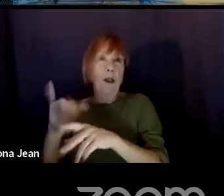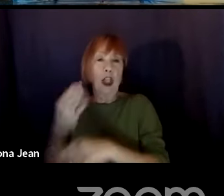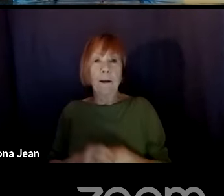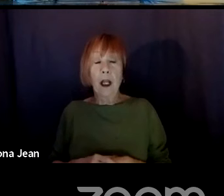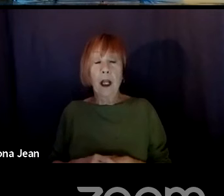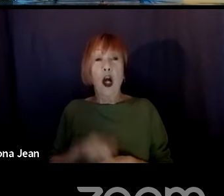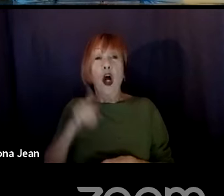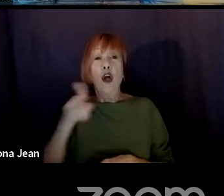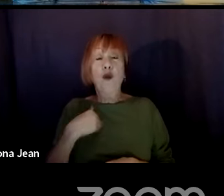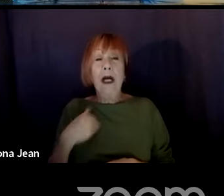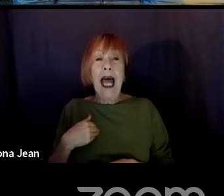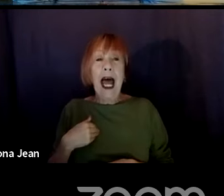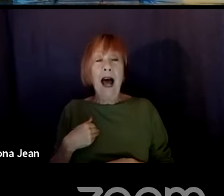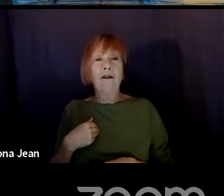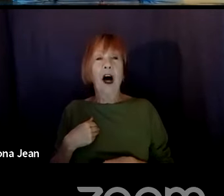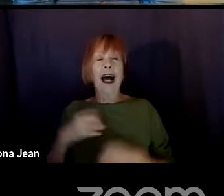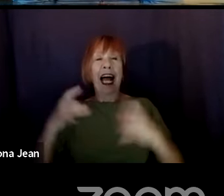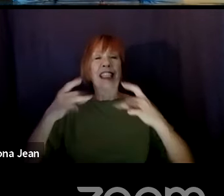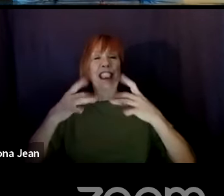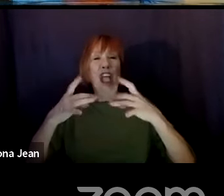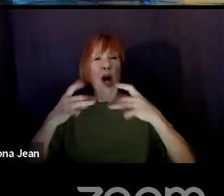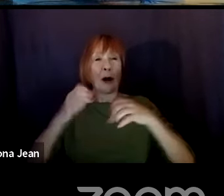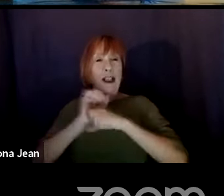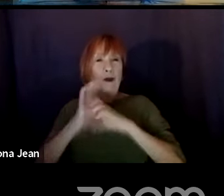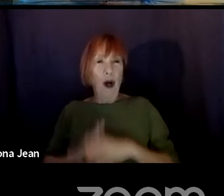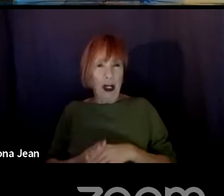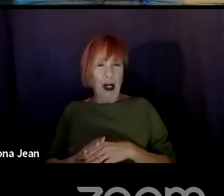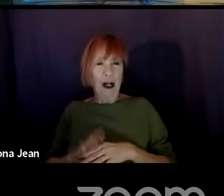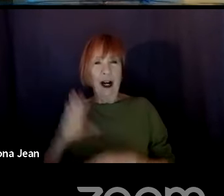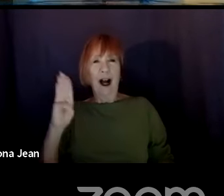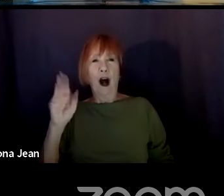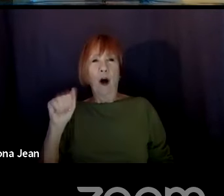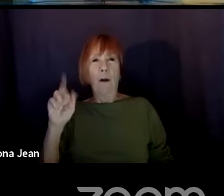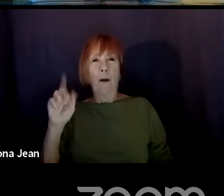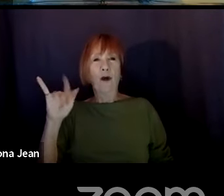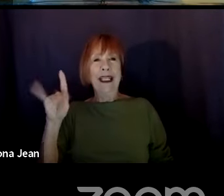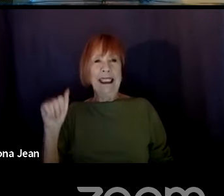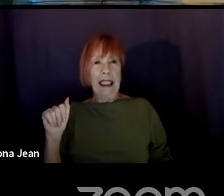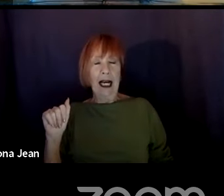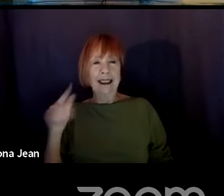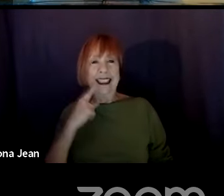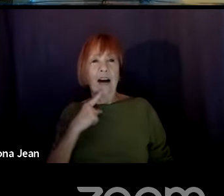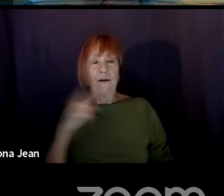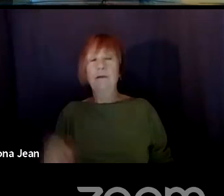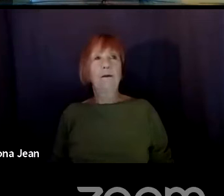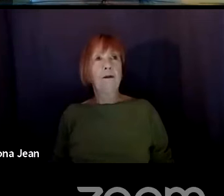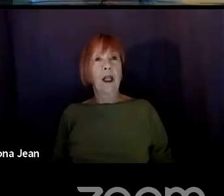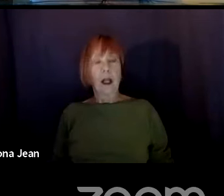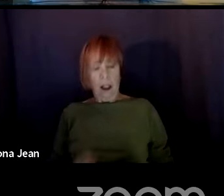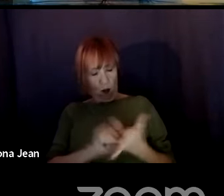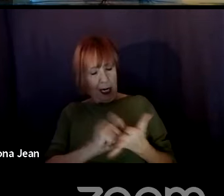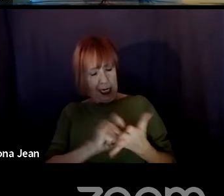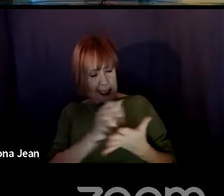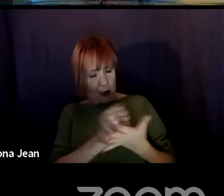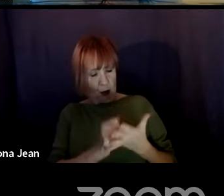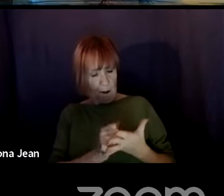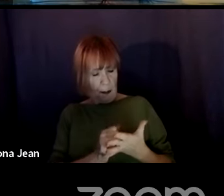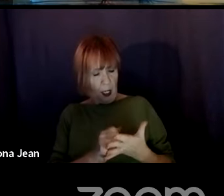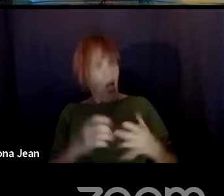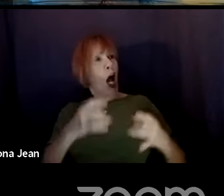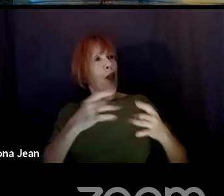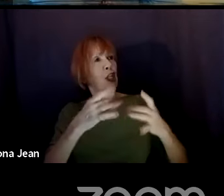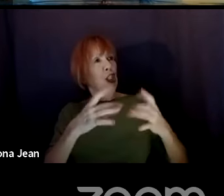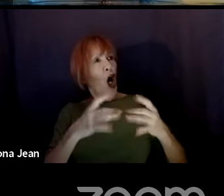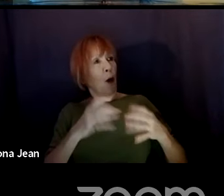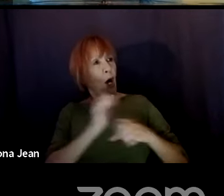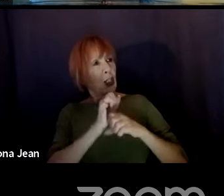barista that's deaf and just not mention it, that they're deaf. They just see people that go to that, uh, Starbucks, for